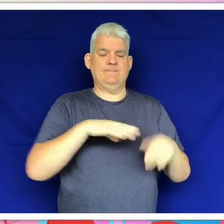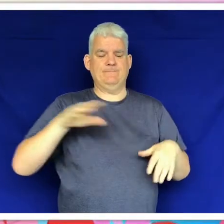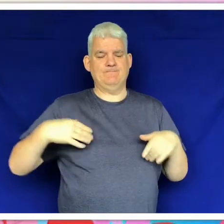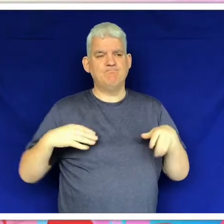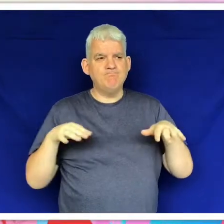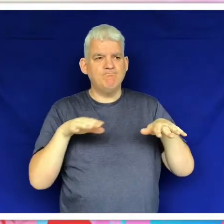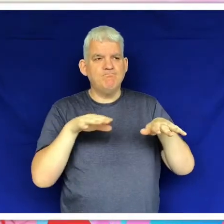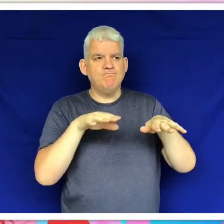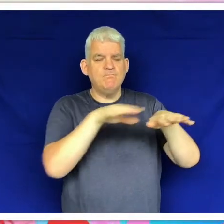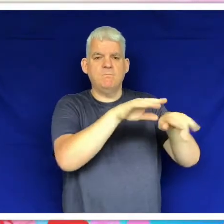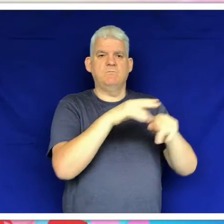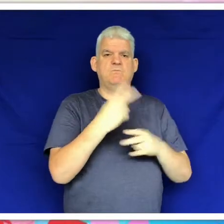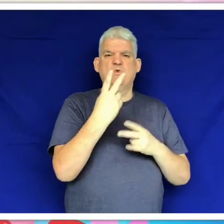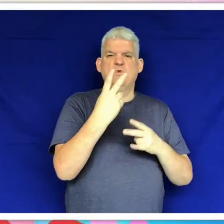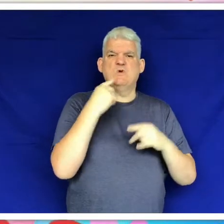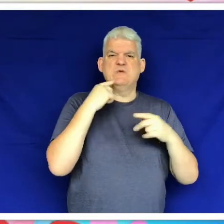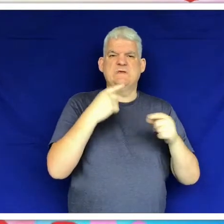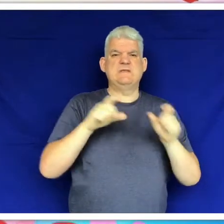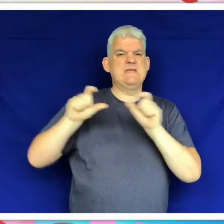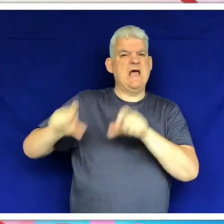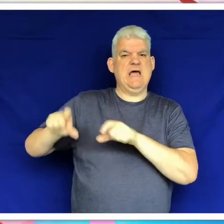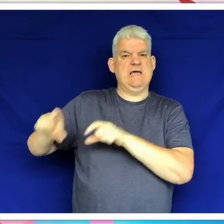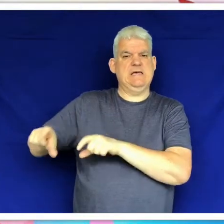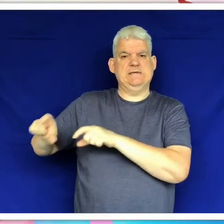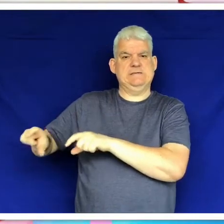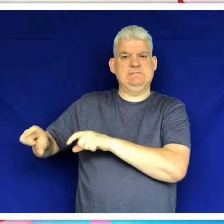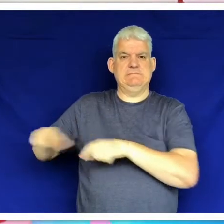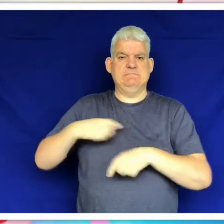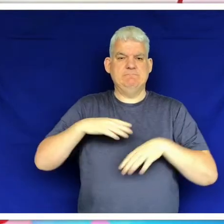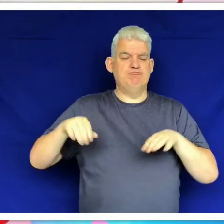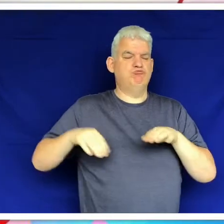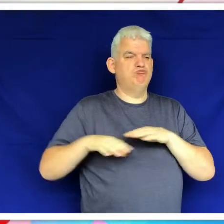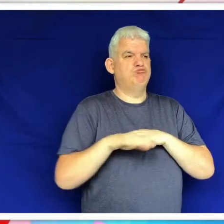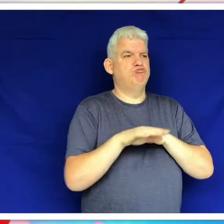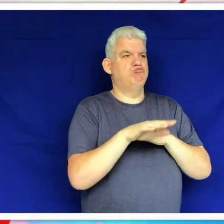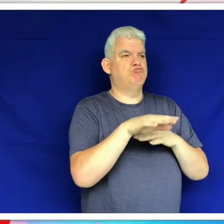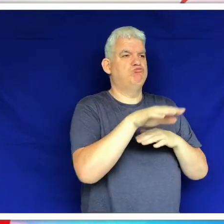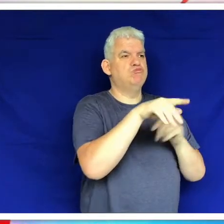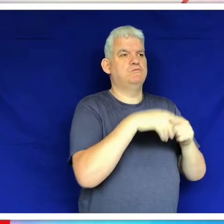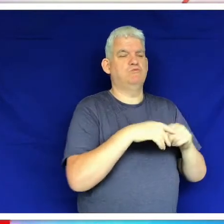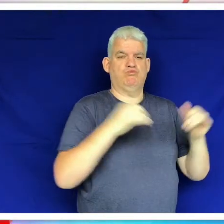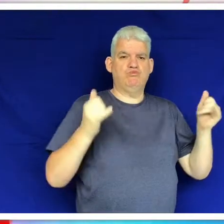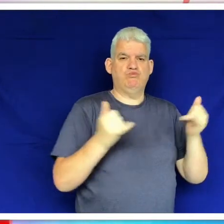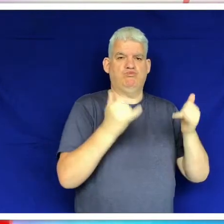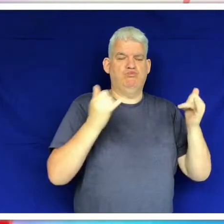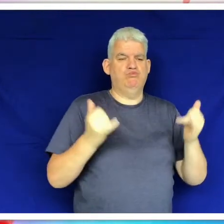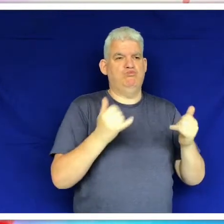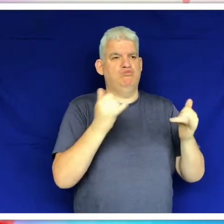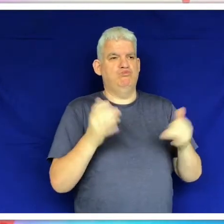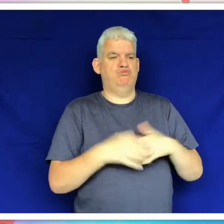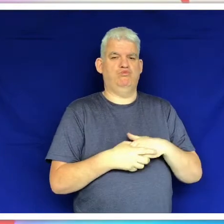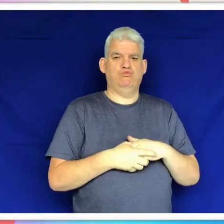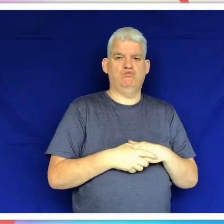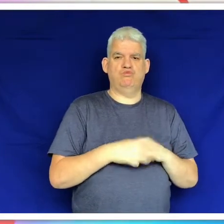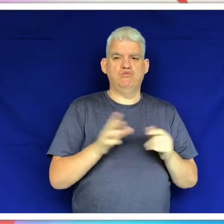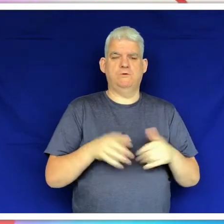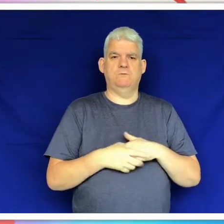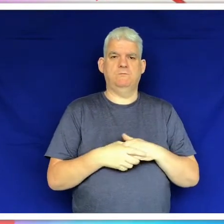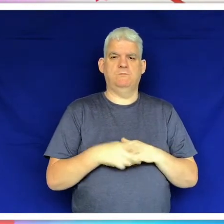birthday party. So off we went. Our two teachers didn't go, they stayed back at the school. We were having a good time at the party.